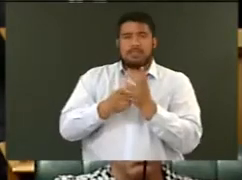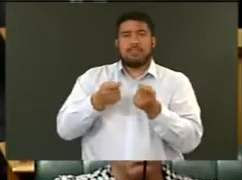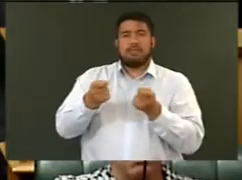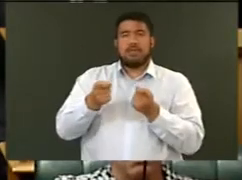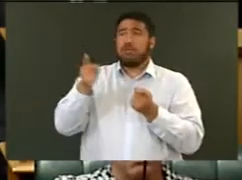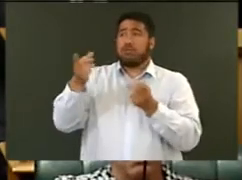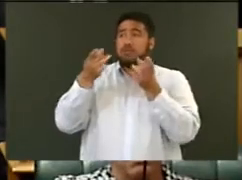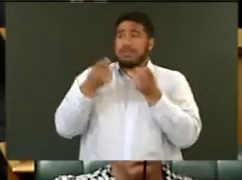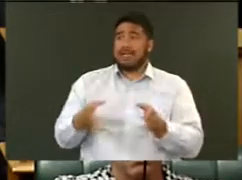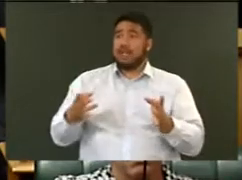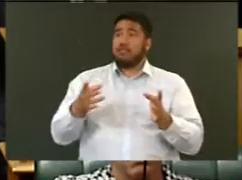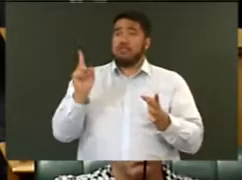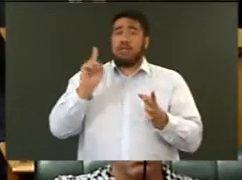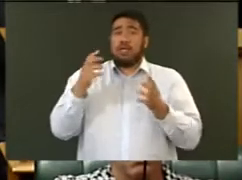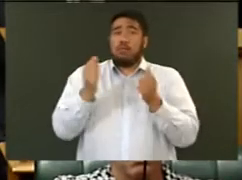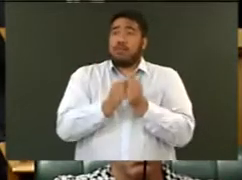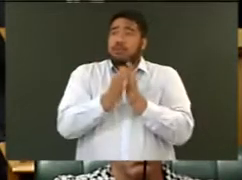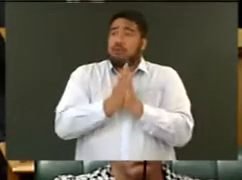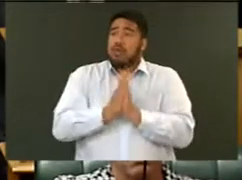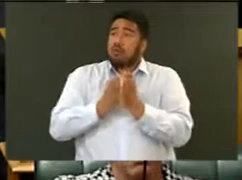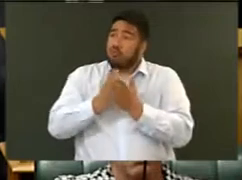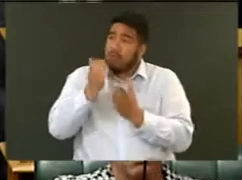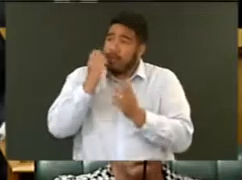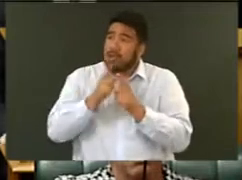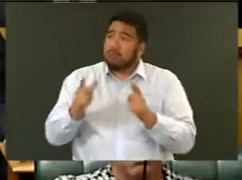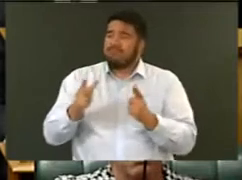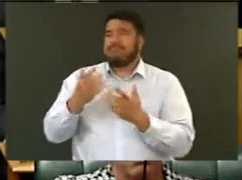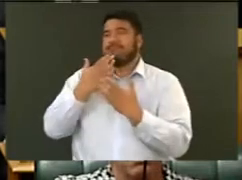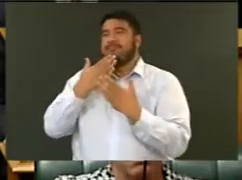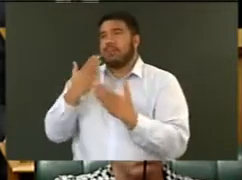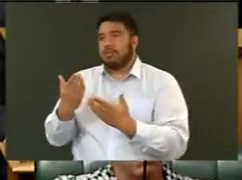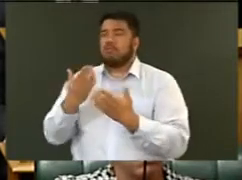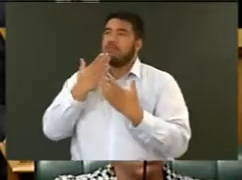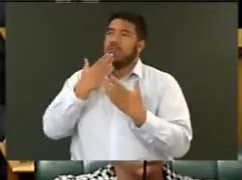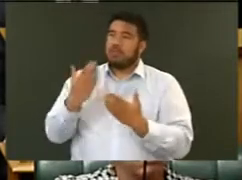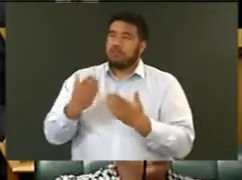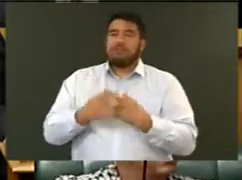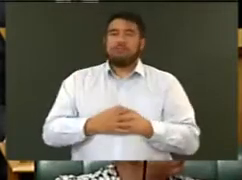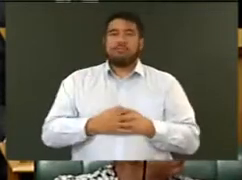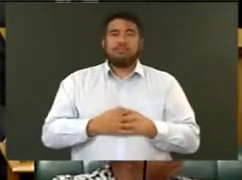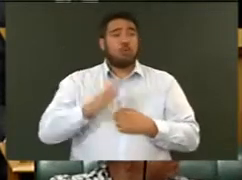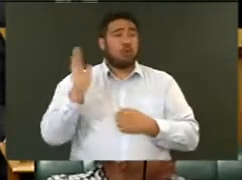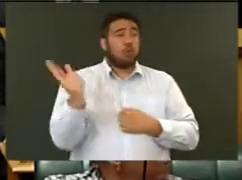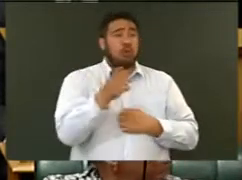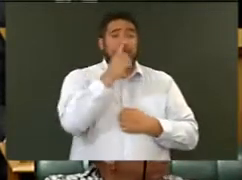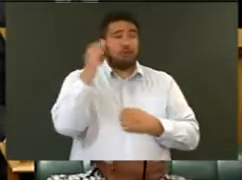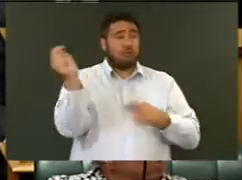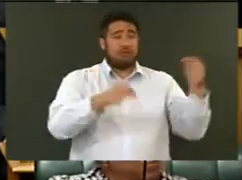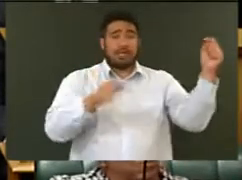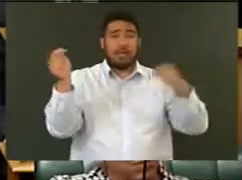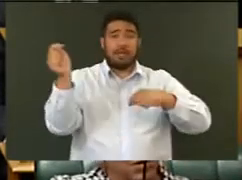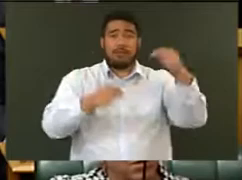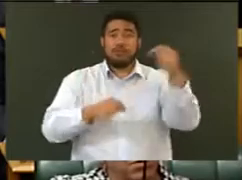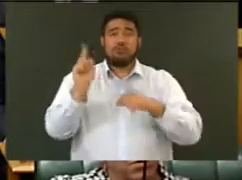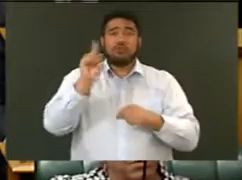rangatira. Ngā reira, kei te mihi a te hau ki ako. Ngā reira, tātou ma huri rauna, tēnā koutou, tēnā koutou, tēnā tātou